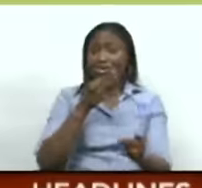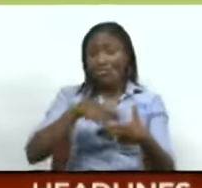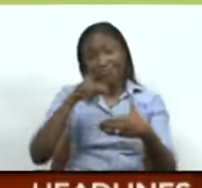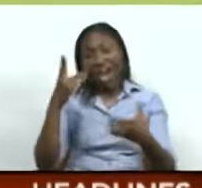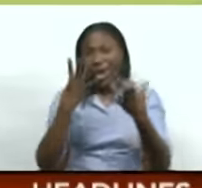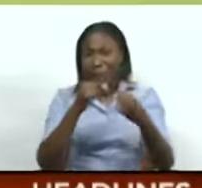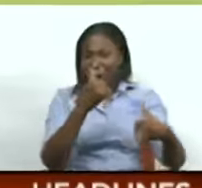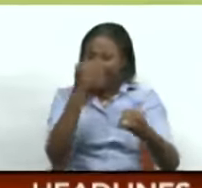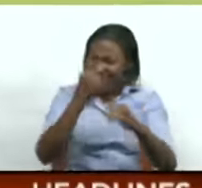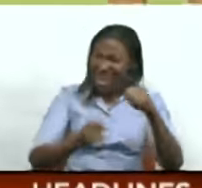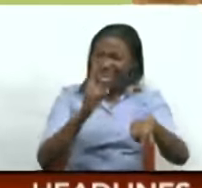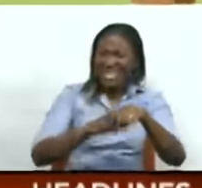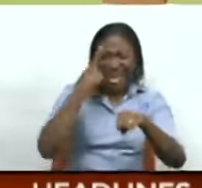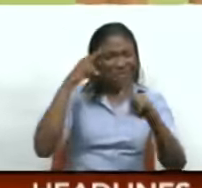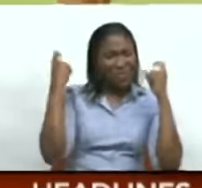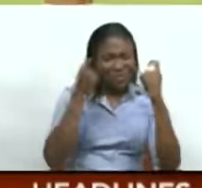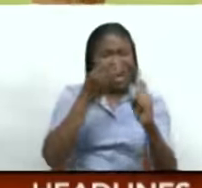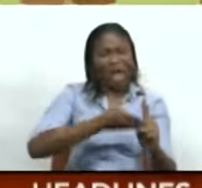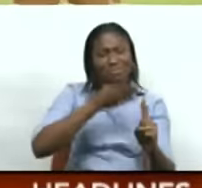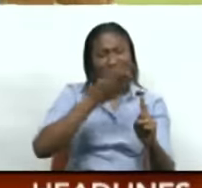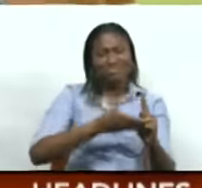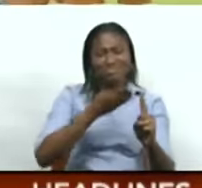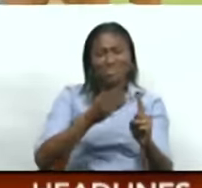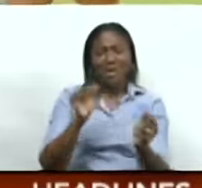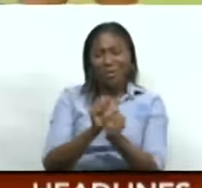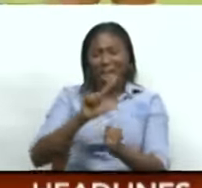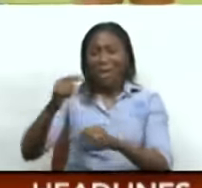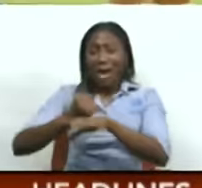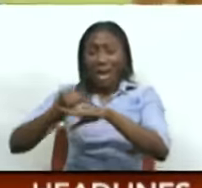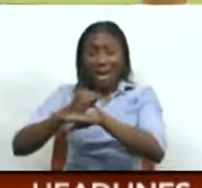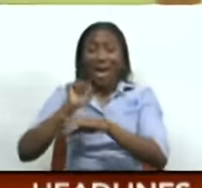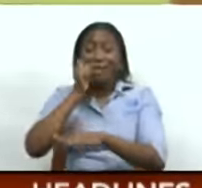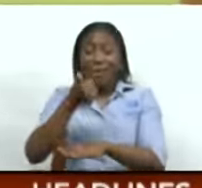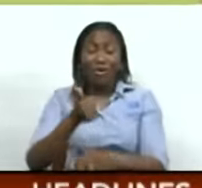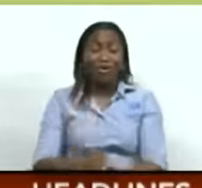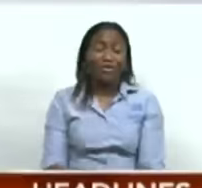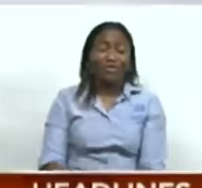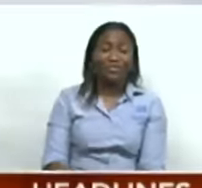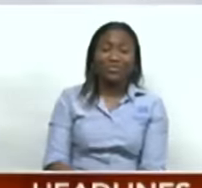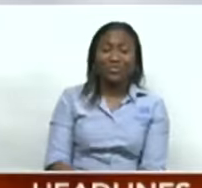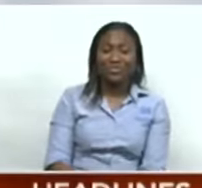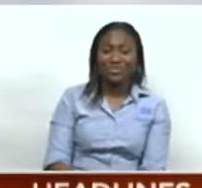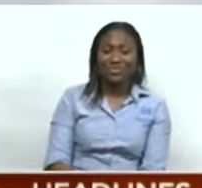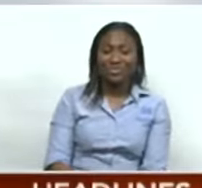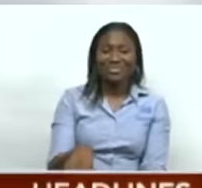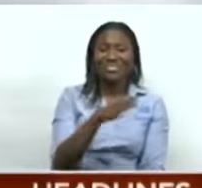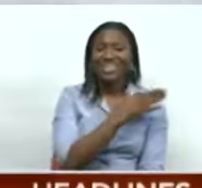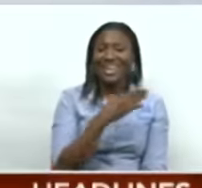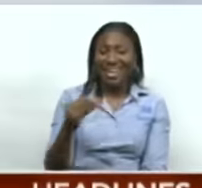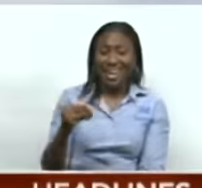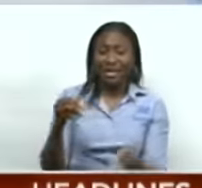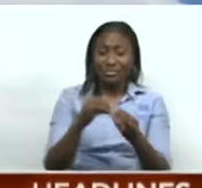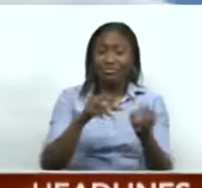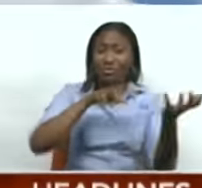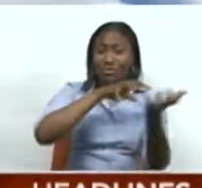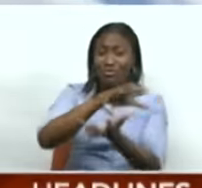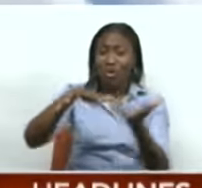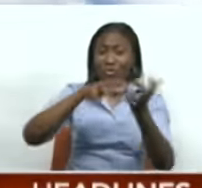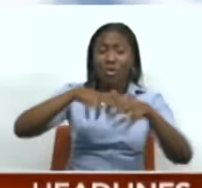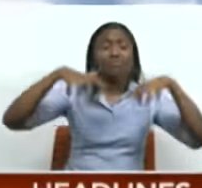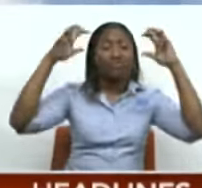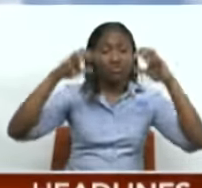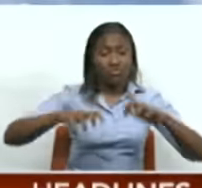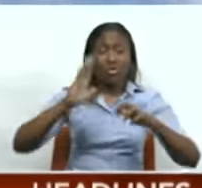goes for Super 50 title number 13 against the Leeward Islands Hurricanes tomorrow. Increasingly cloudy and wet conditions